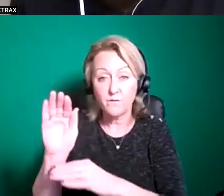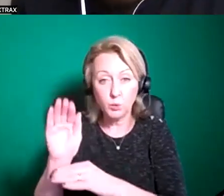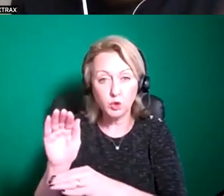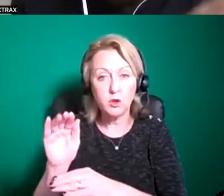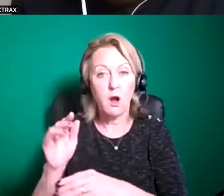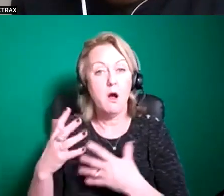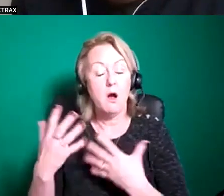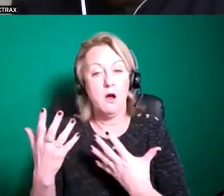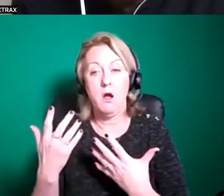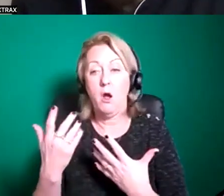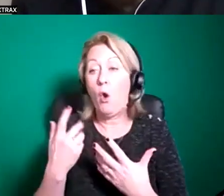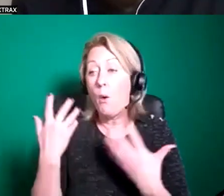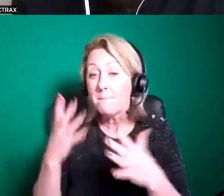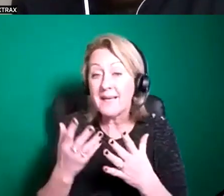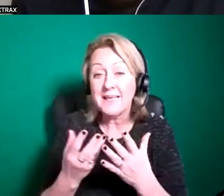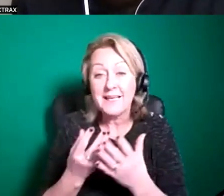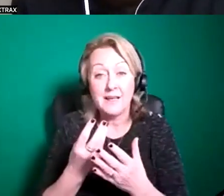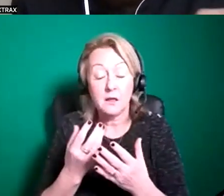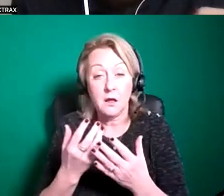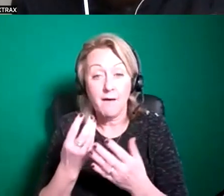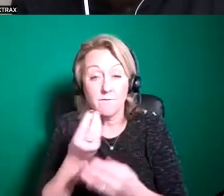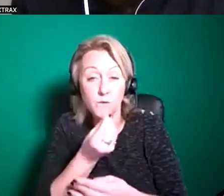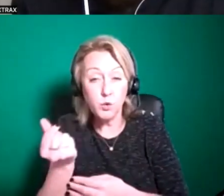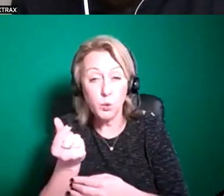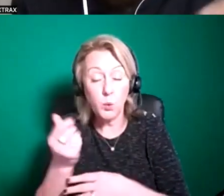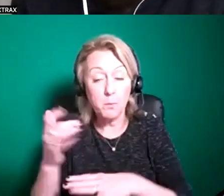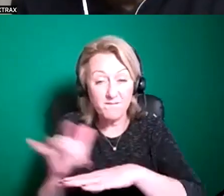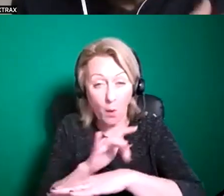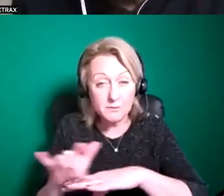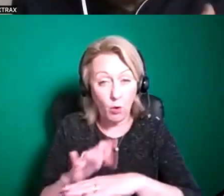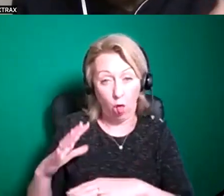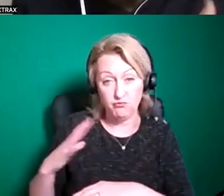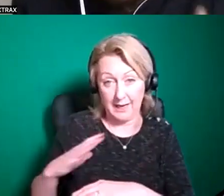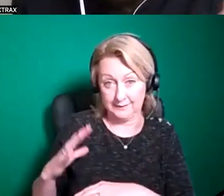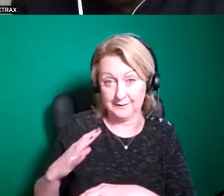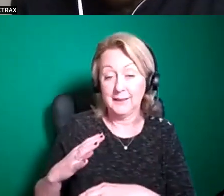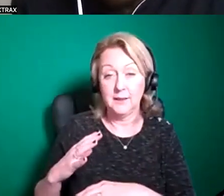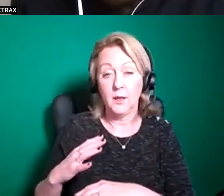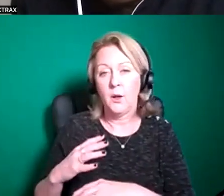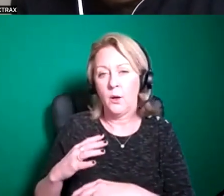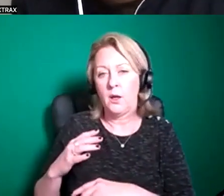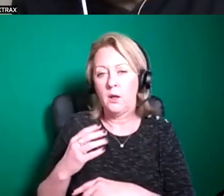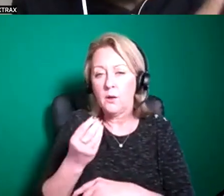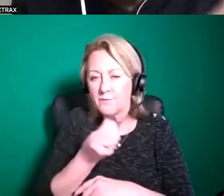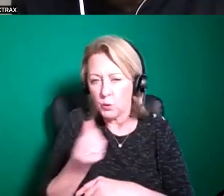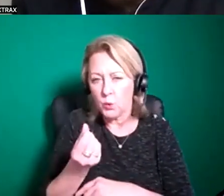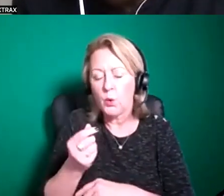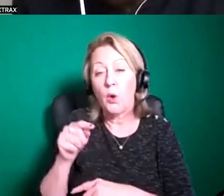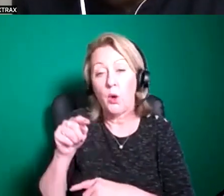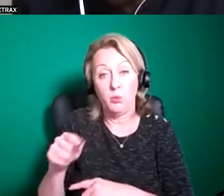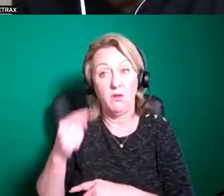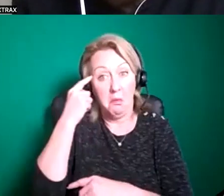of a few performances of that show uh then and we would consider that as being kind of uh eligible